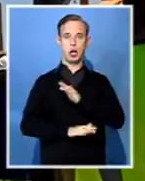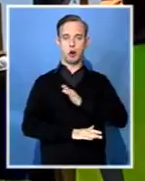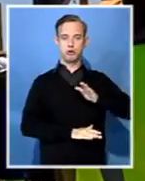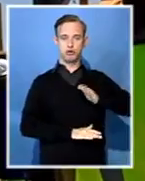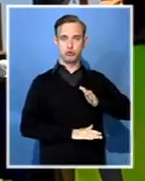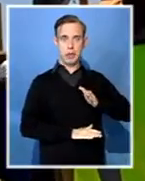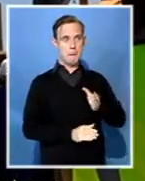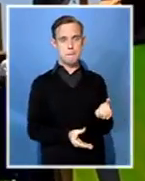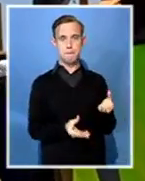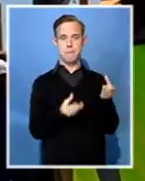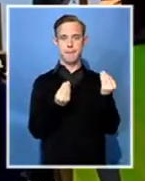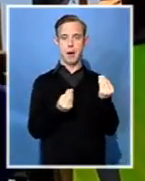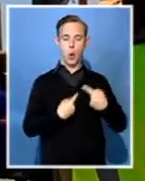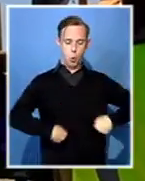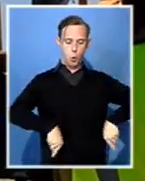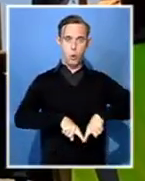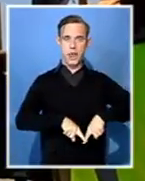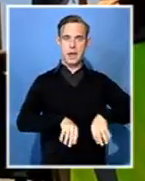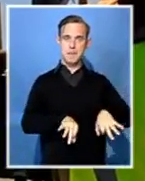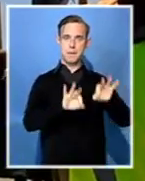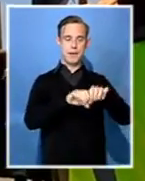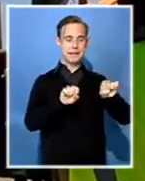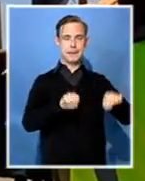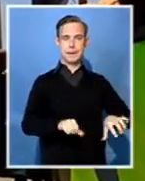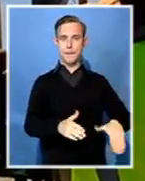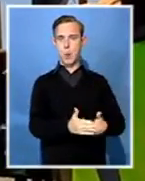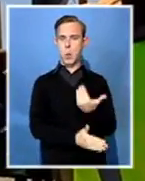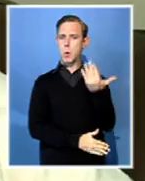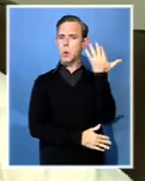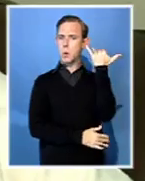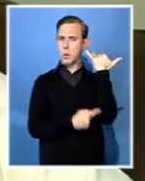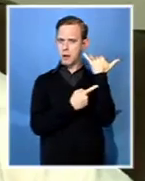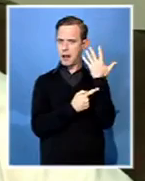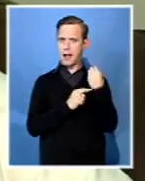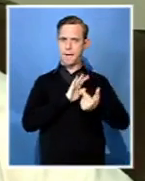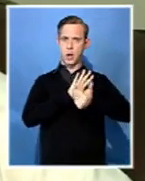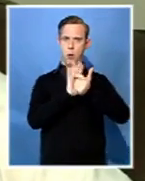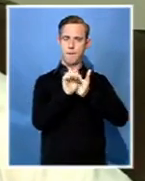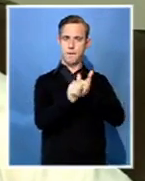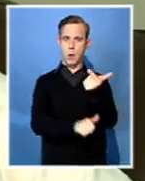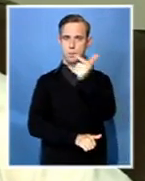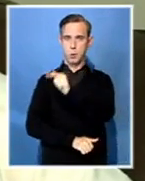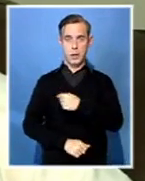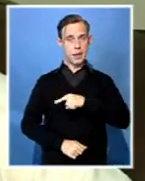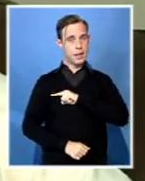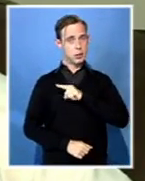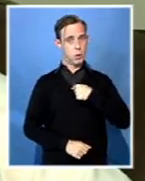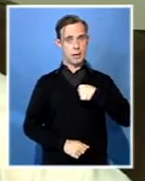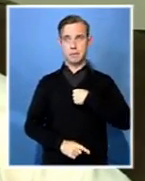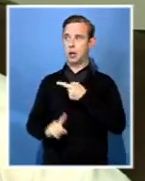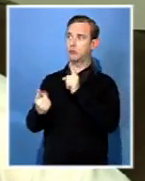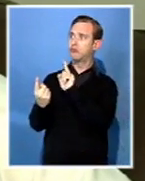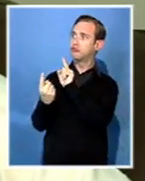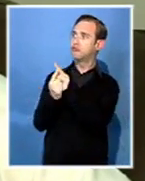legislation and the law. And I will have to look at that and seek legal advice and advise the leadership of the